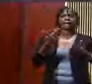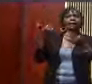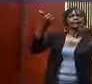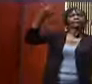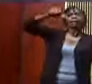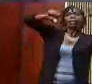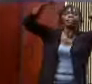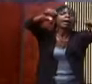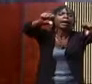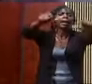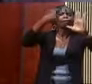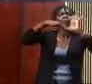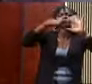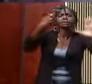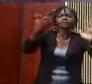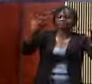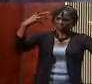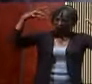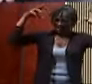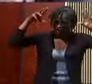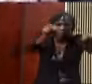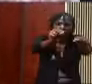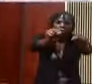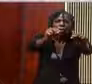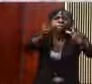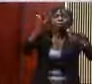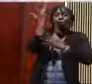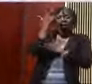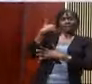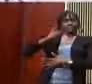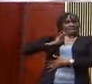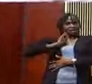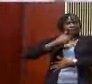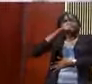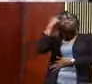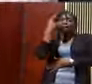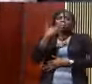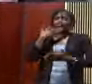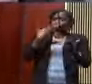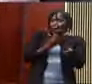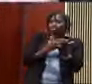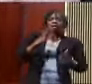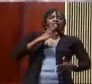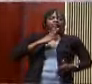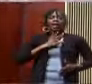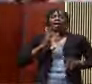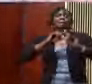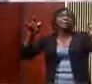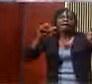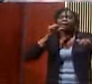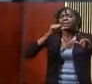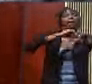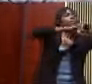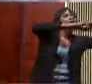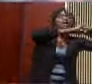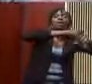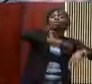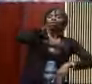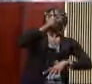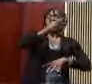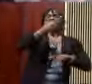the reality of racism simply because I'm doing well. I'm not going to protect their